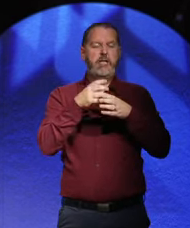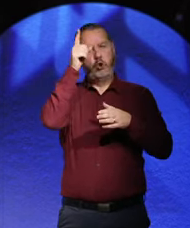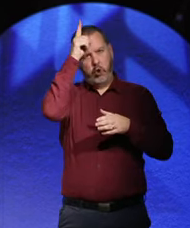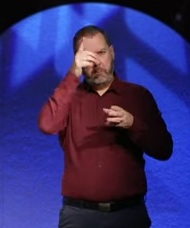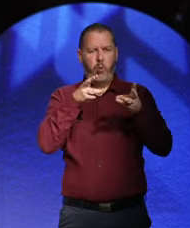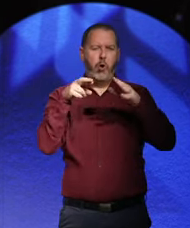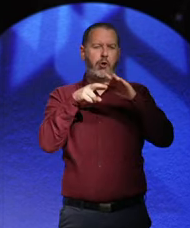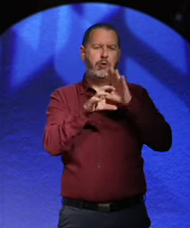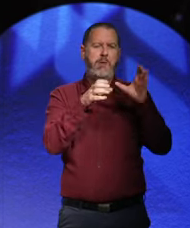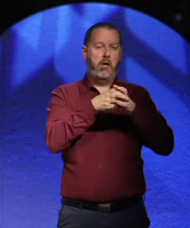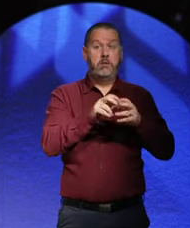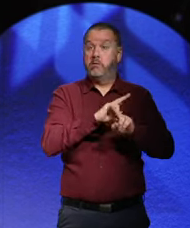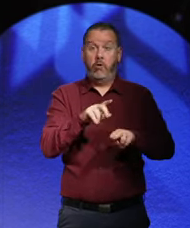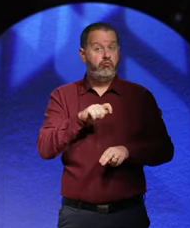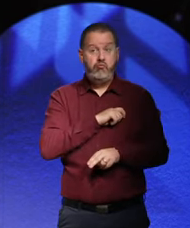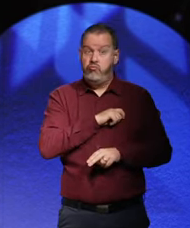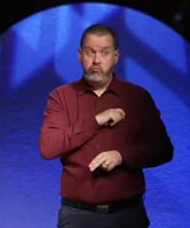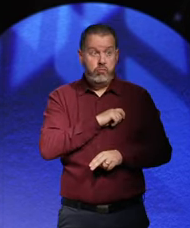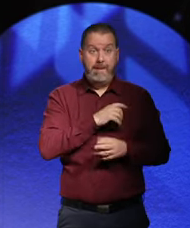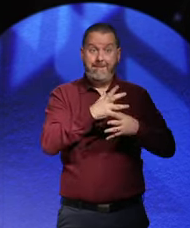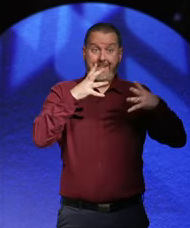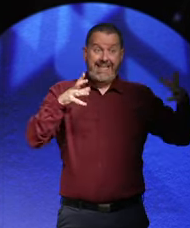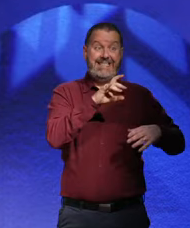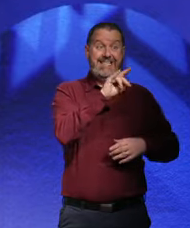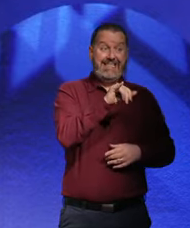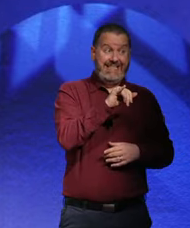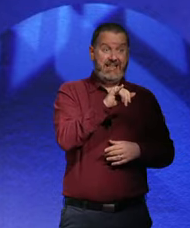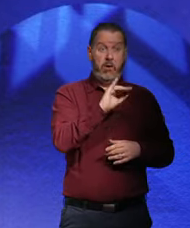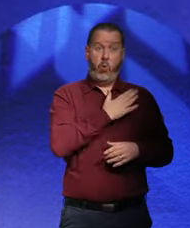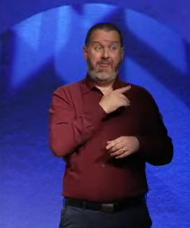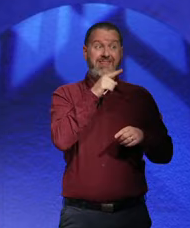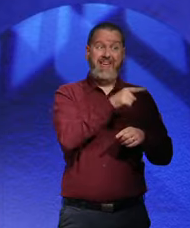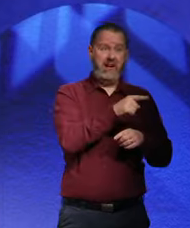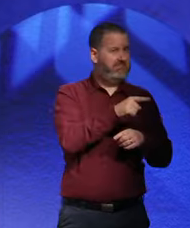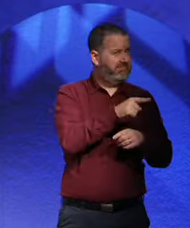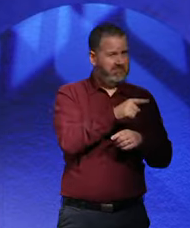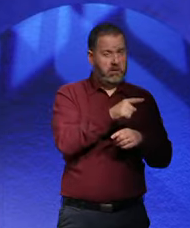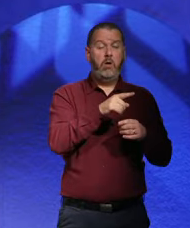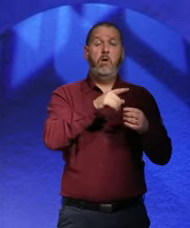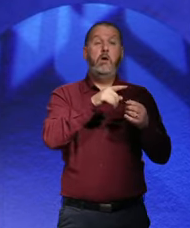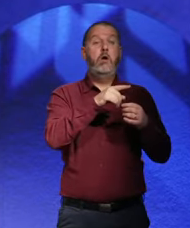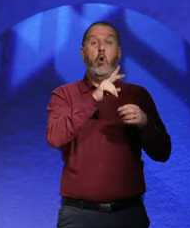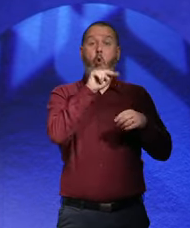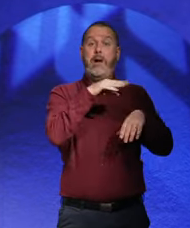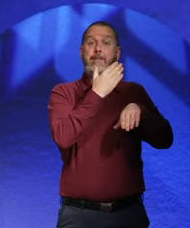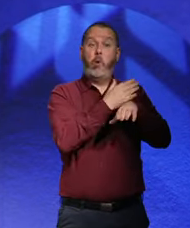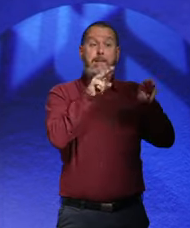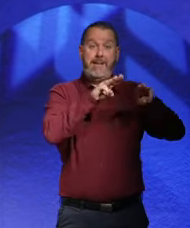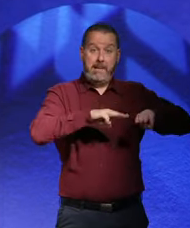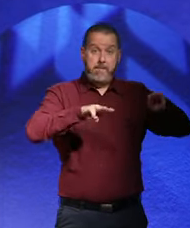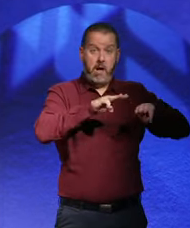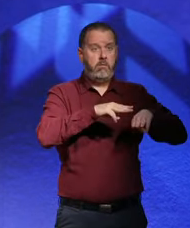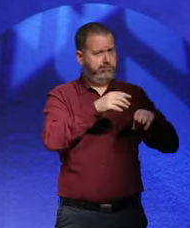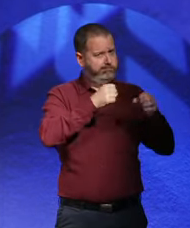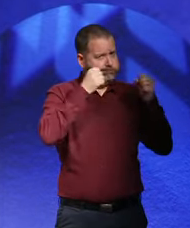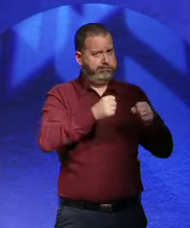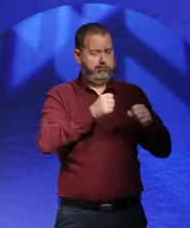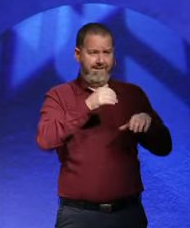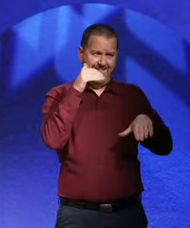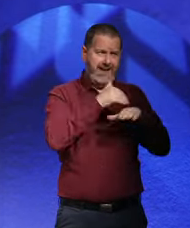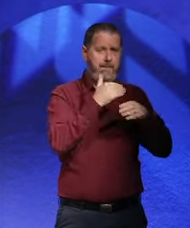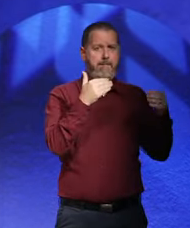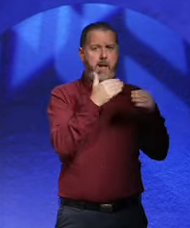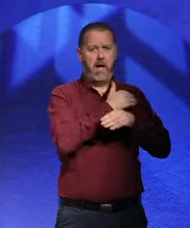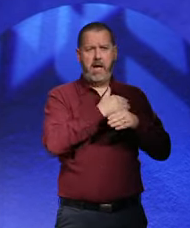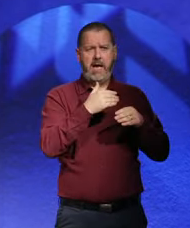through in the big cities. In fact, the unemployed, who were most affected by the Great Depression in the big cities,